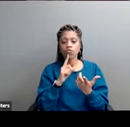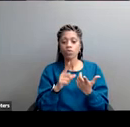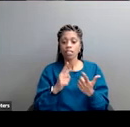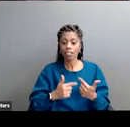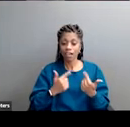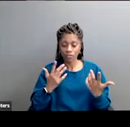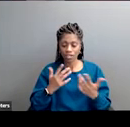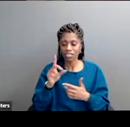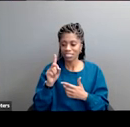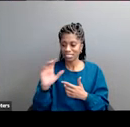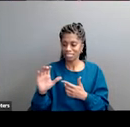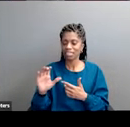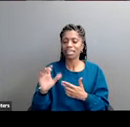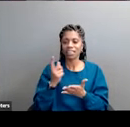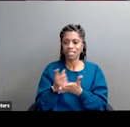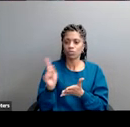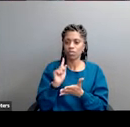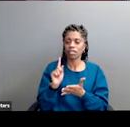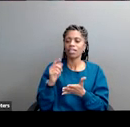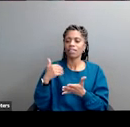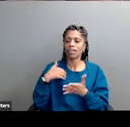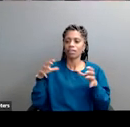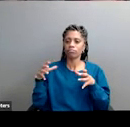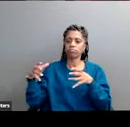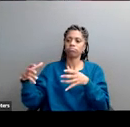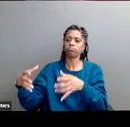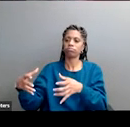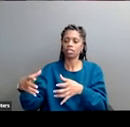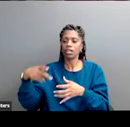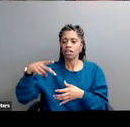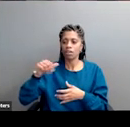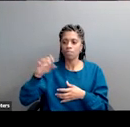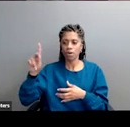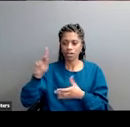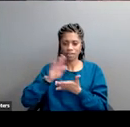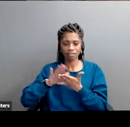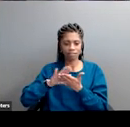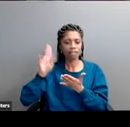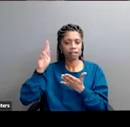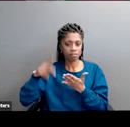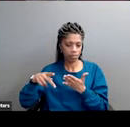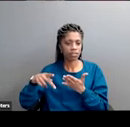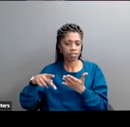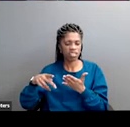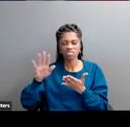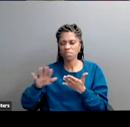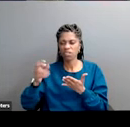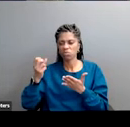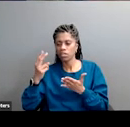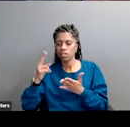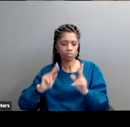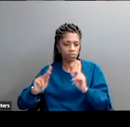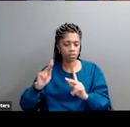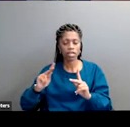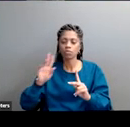group just gathered last weekend did a beautiful good thing they went out and did a park cleanup in washington dc and got together about a dozen folks which was just